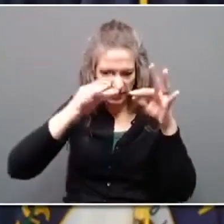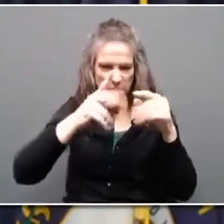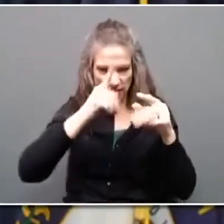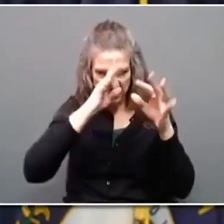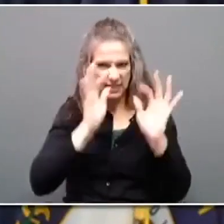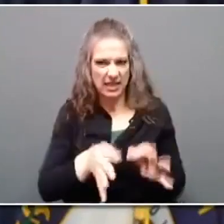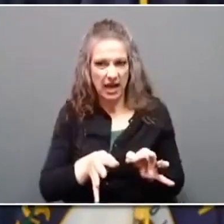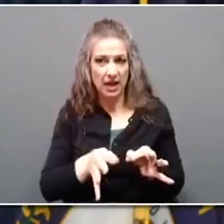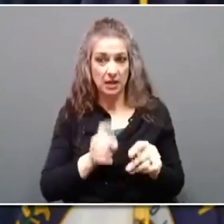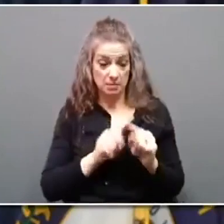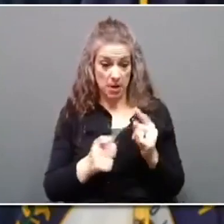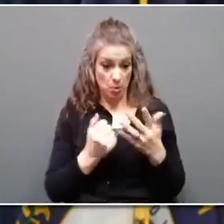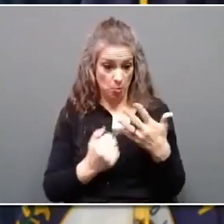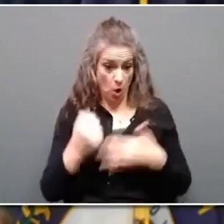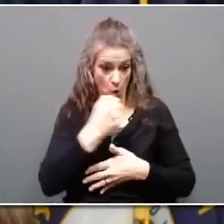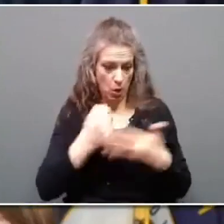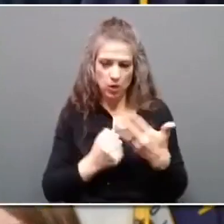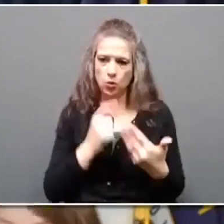to the state.